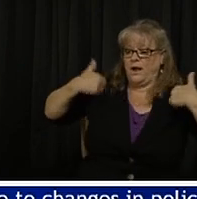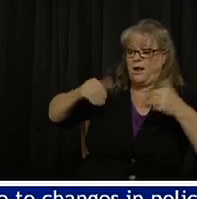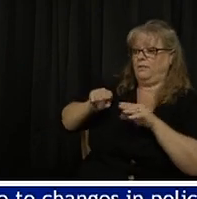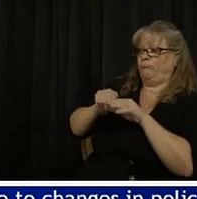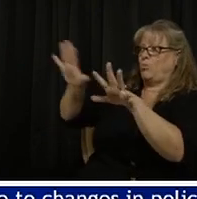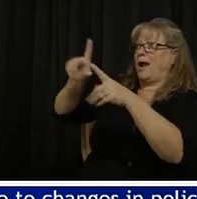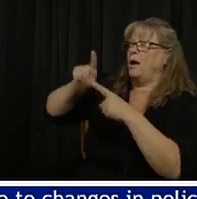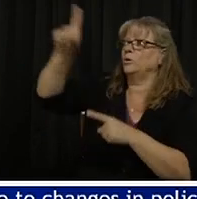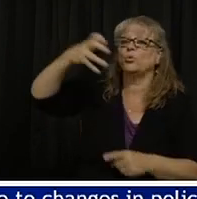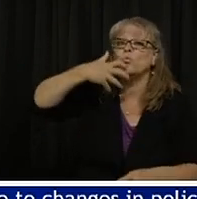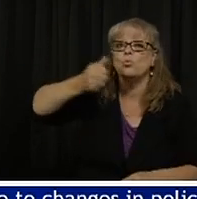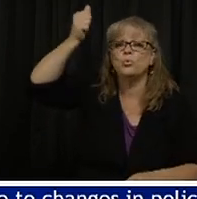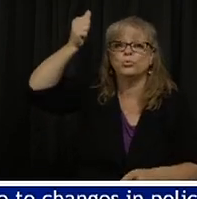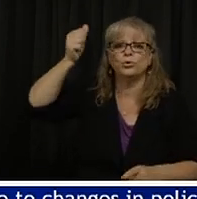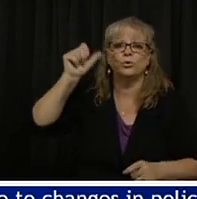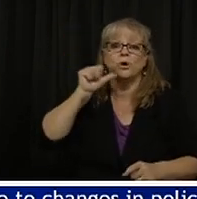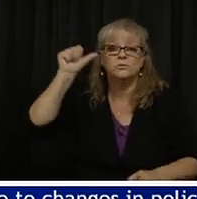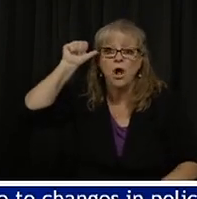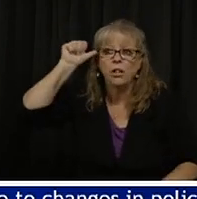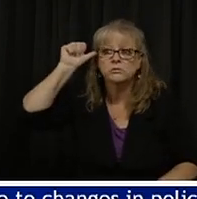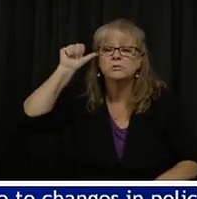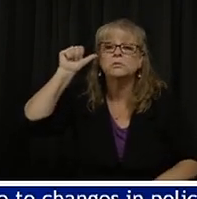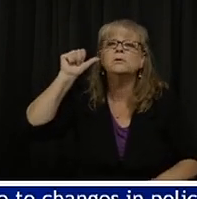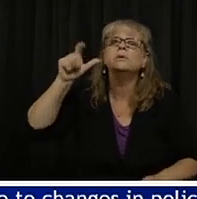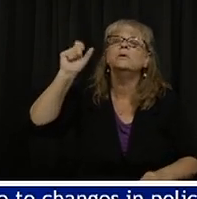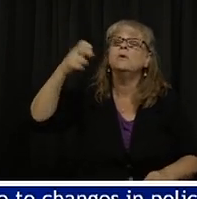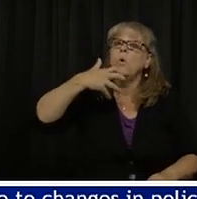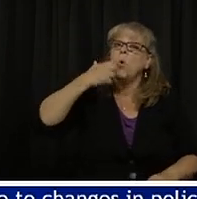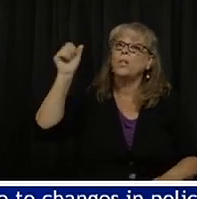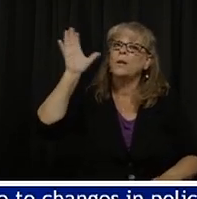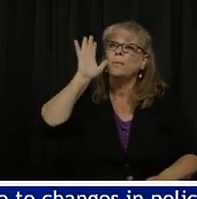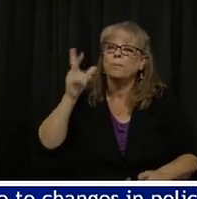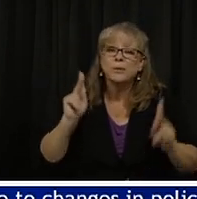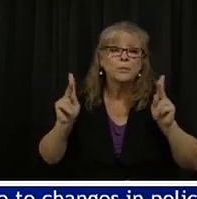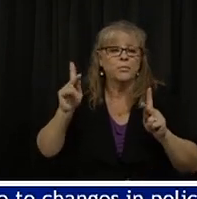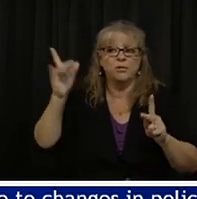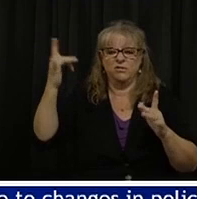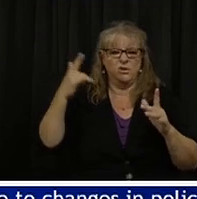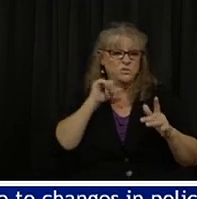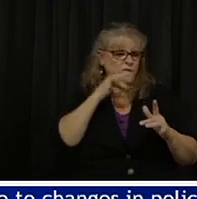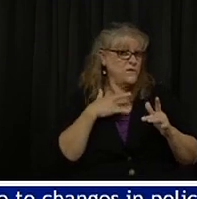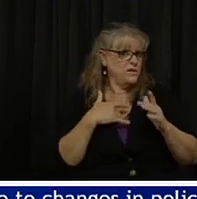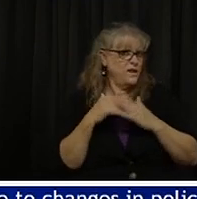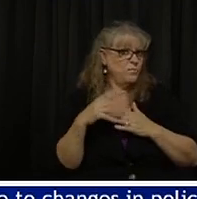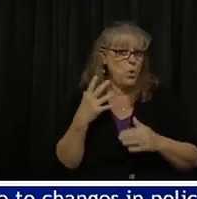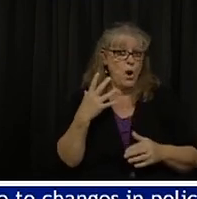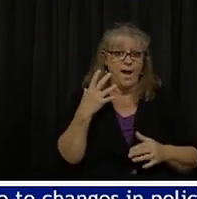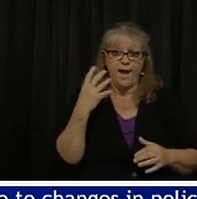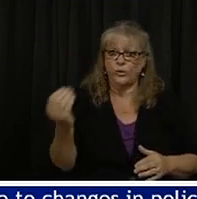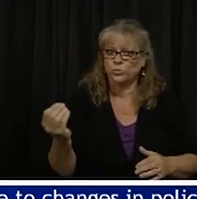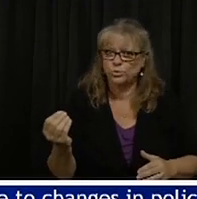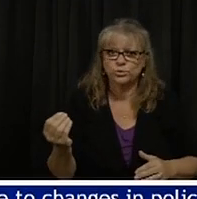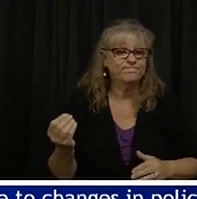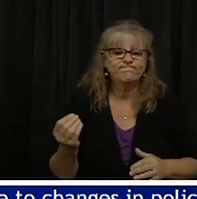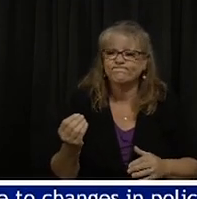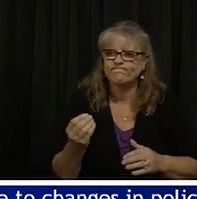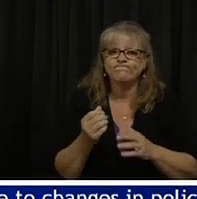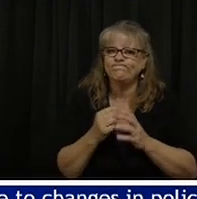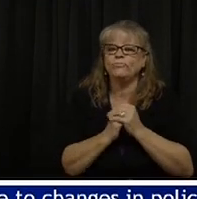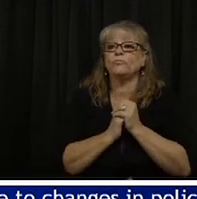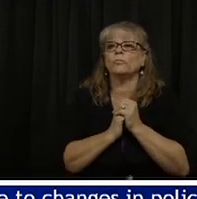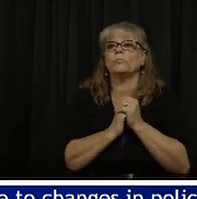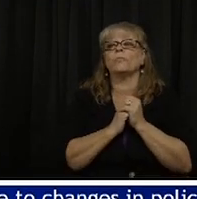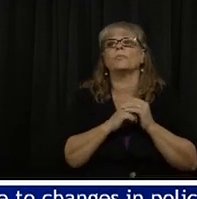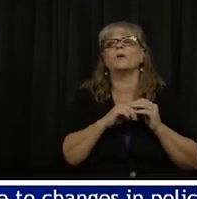mixing more outside of their home, resulting in transmission outside of the home. We know that there's the potential for importation of cases from